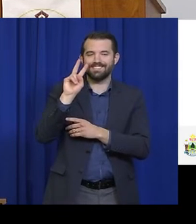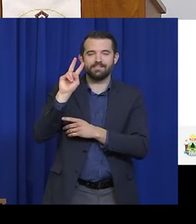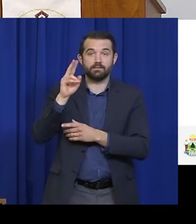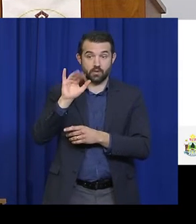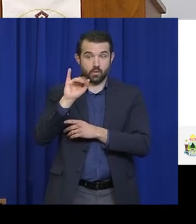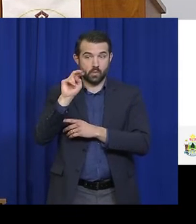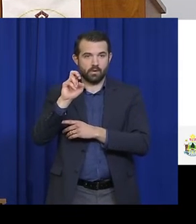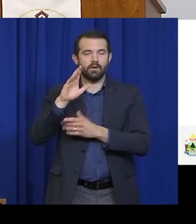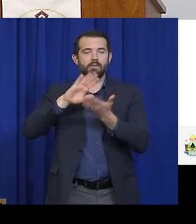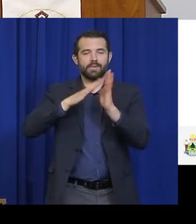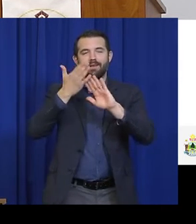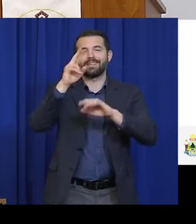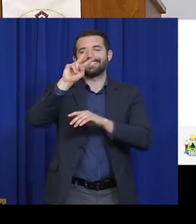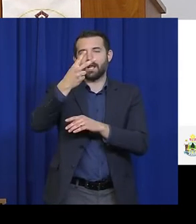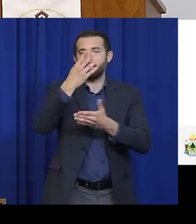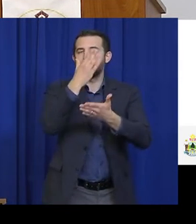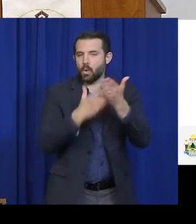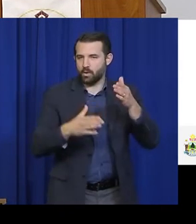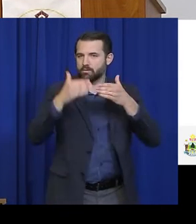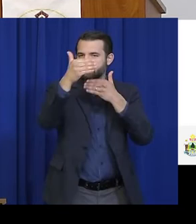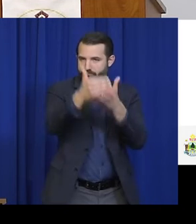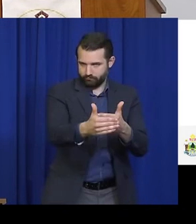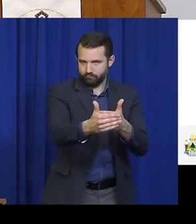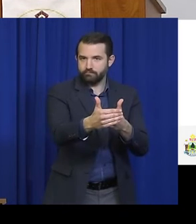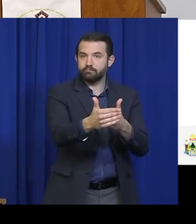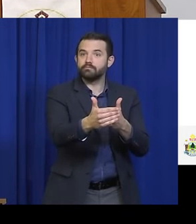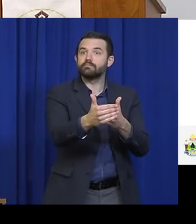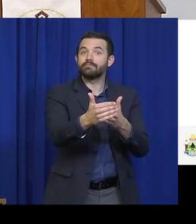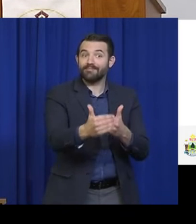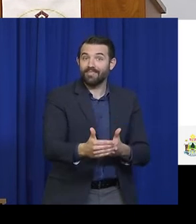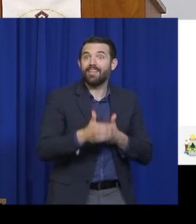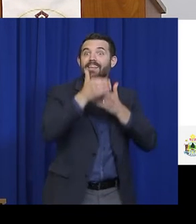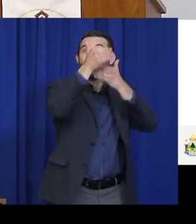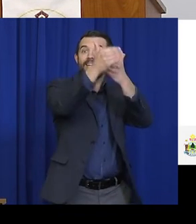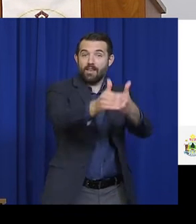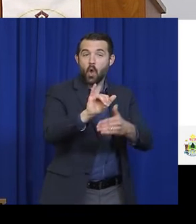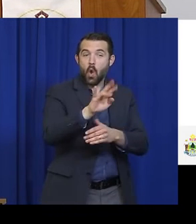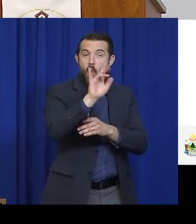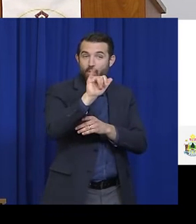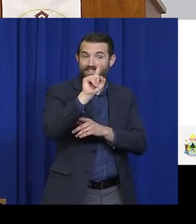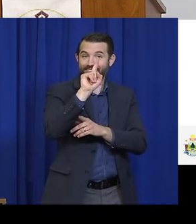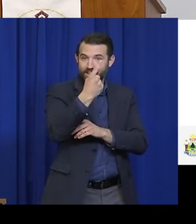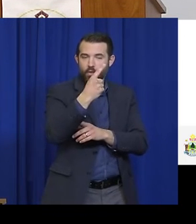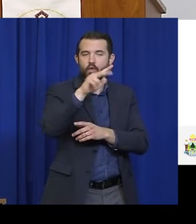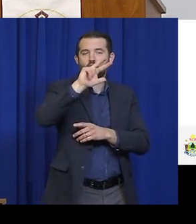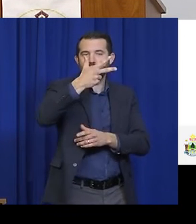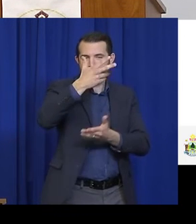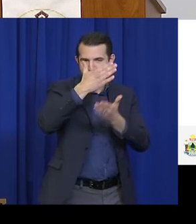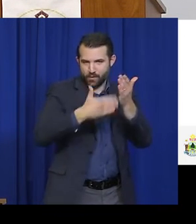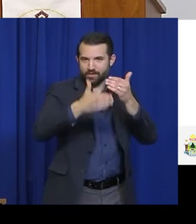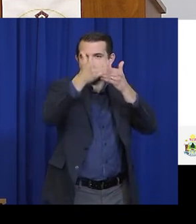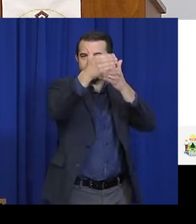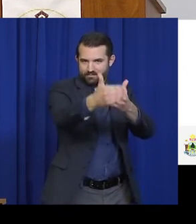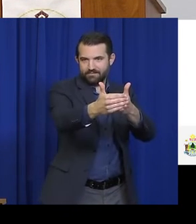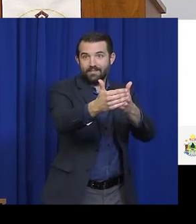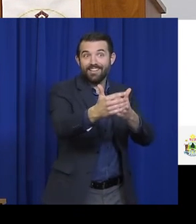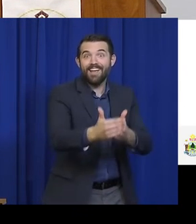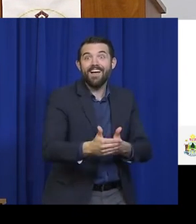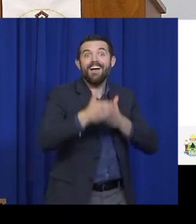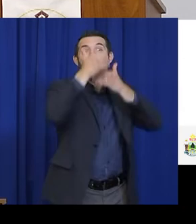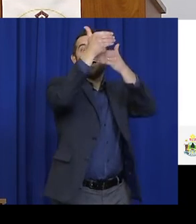most of the most number of instructions, will start at a point to be determined in the future.